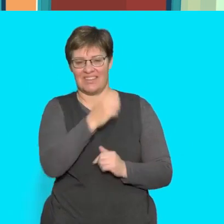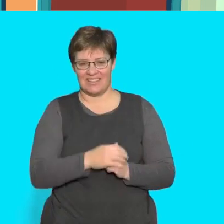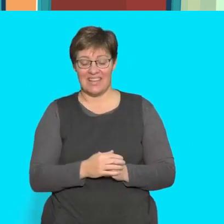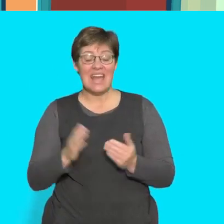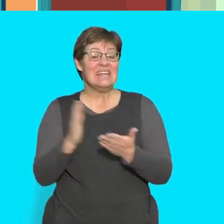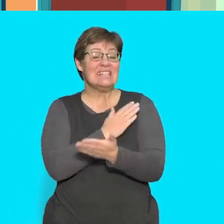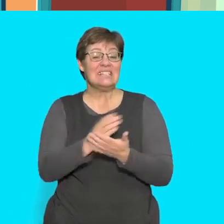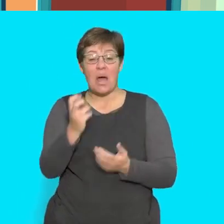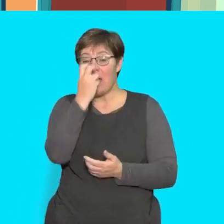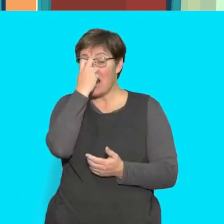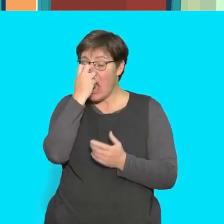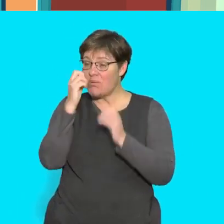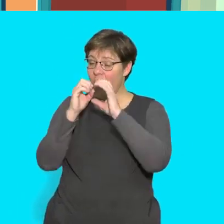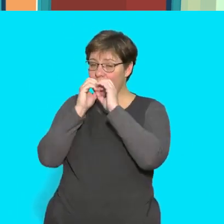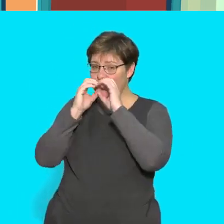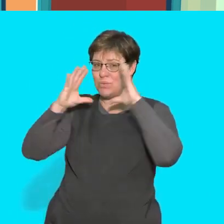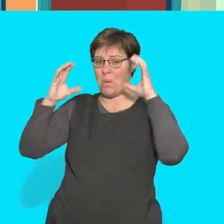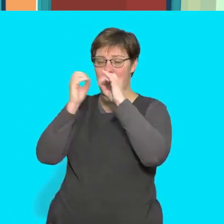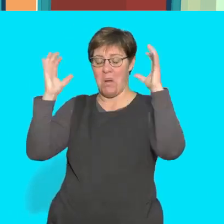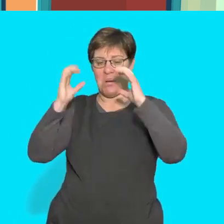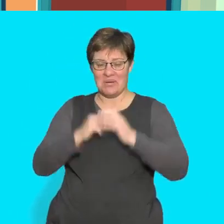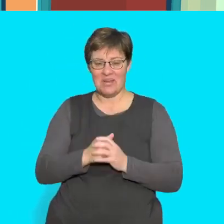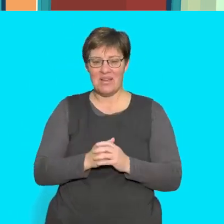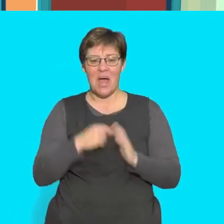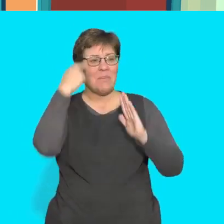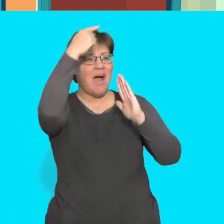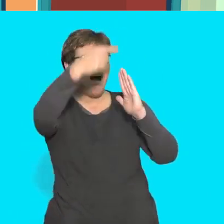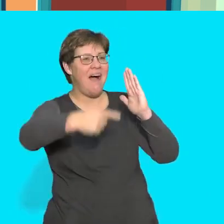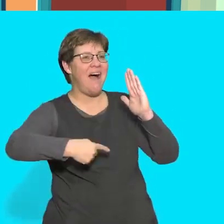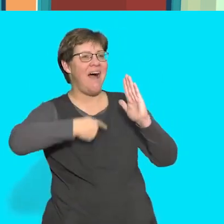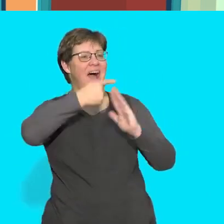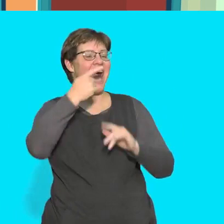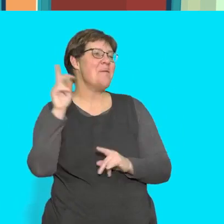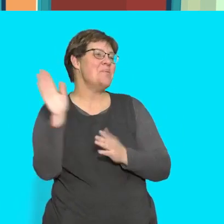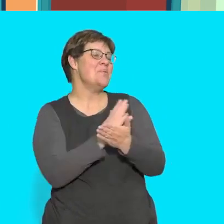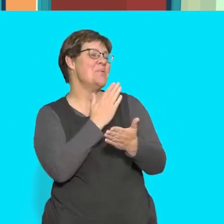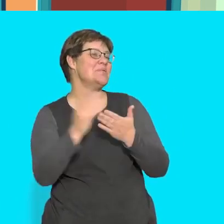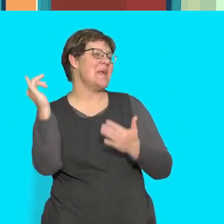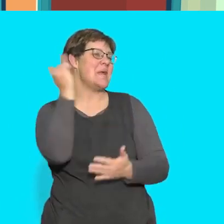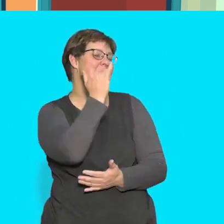clowns are popping balloons the merry-go-round is playing a happy tune